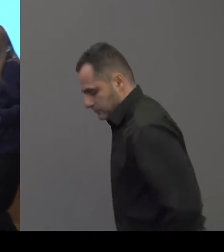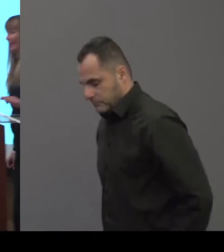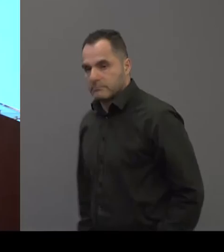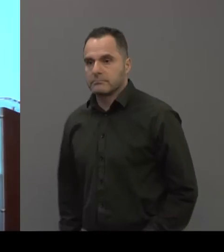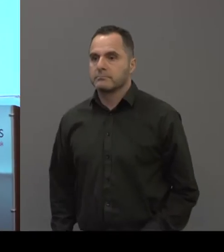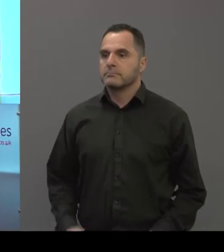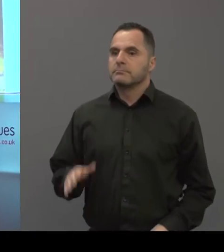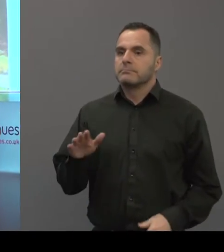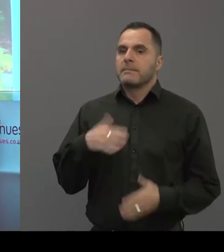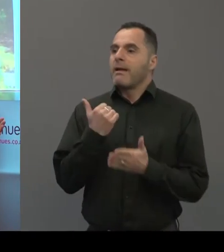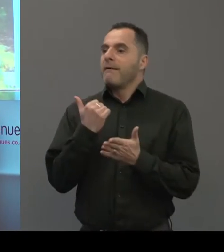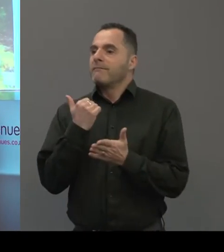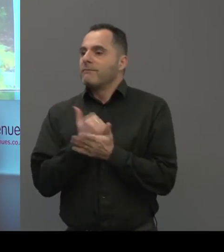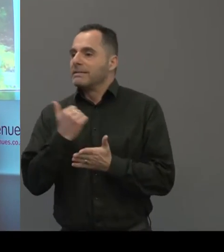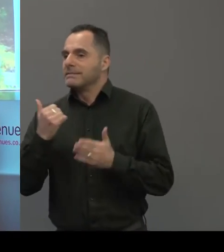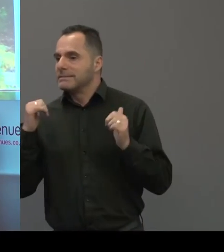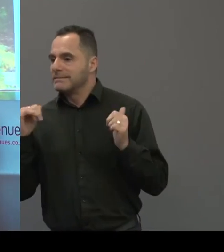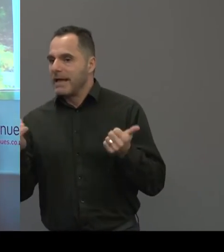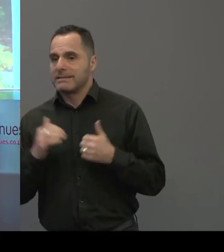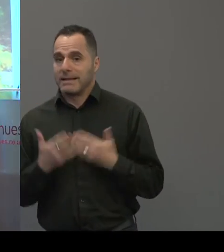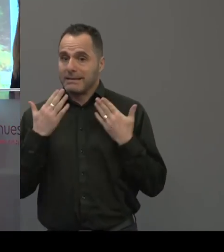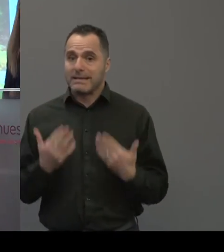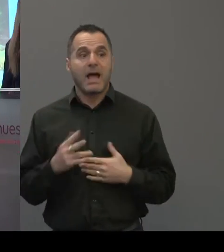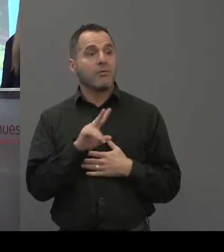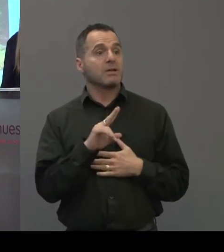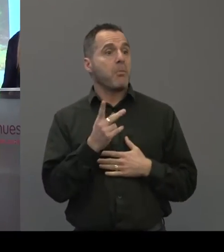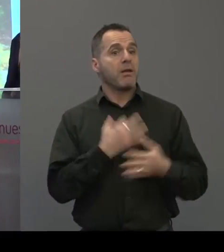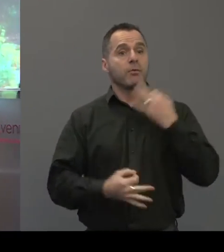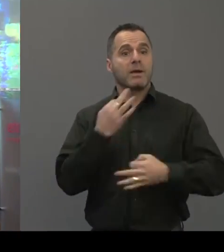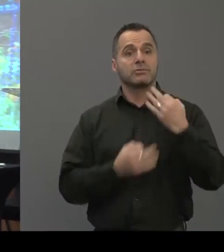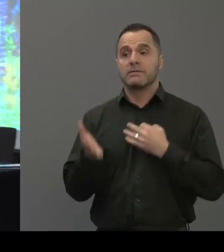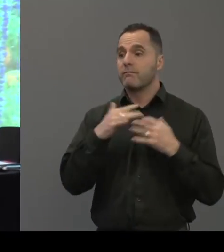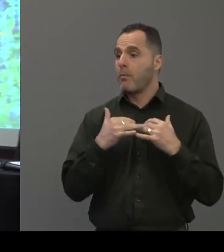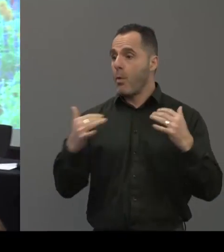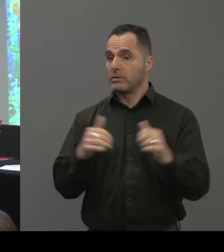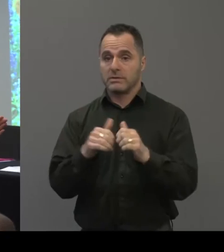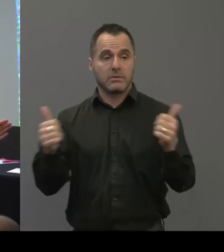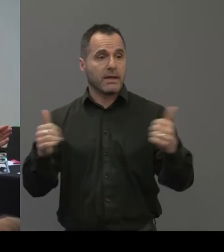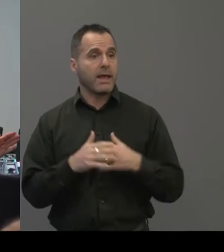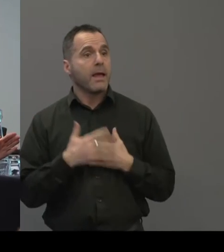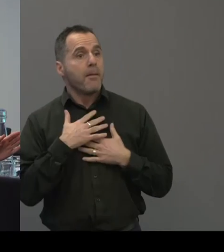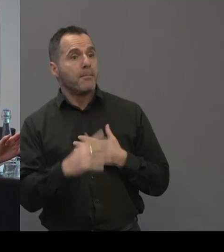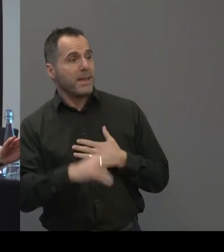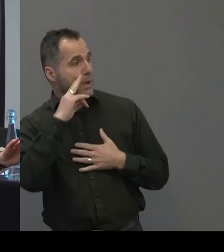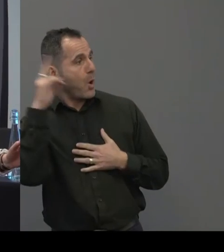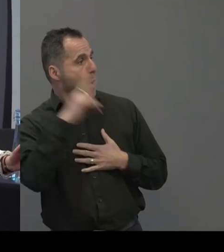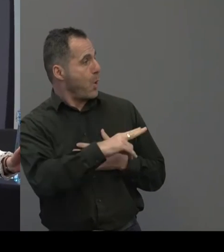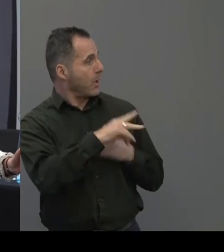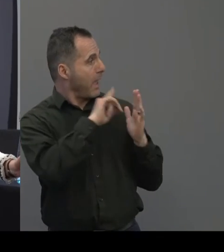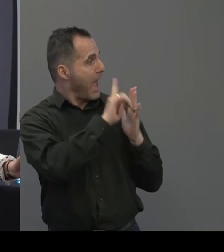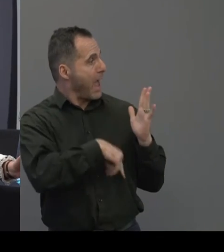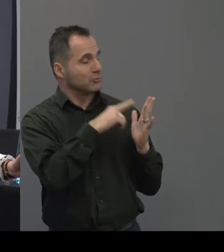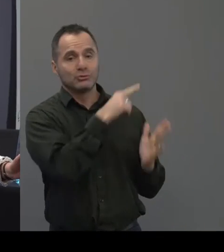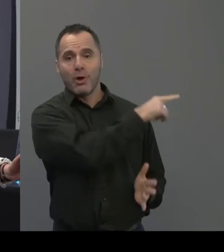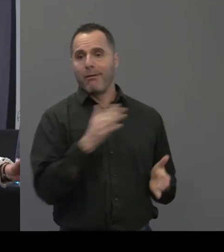Fantastic. Let's take a couple of questions from the audience. Have you had a good look at Joe? It's